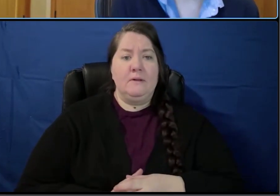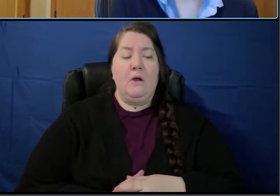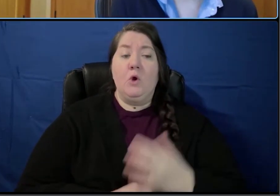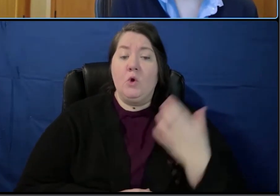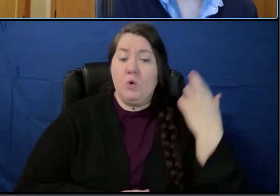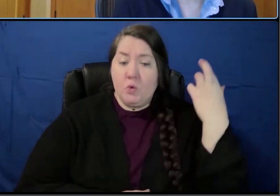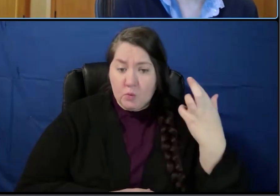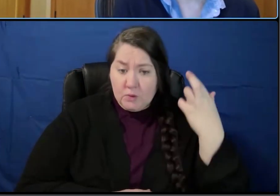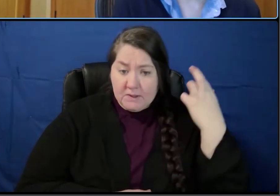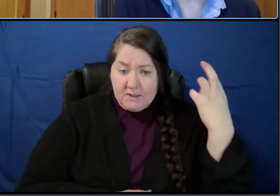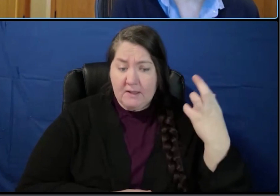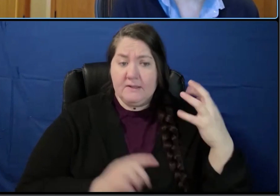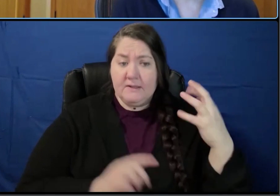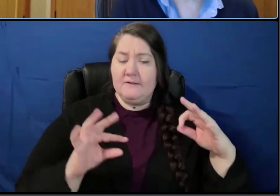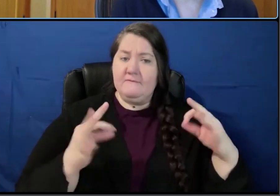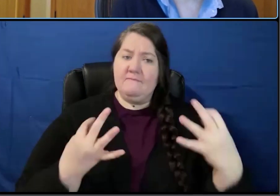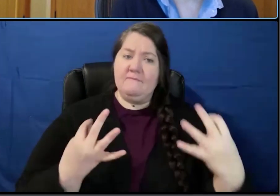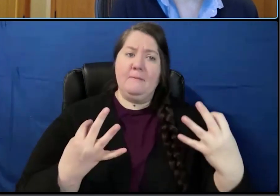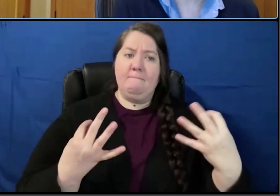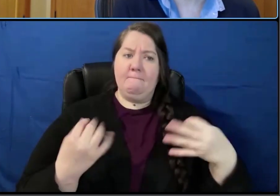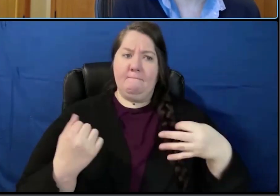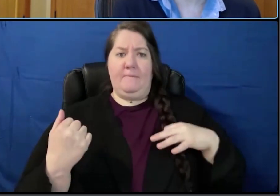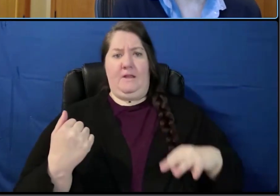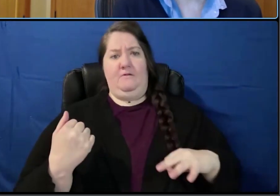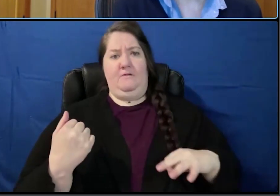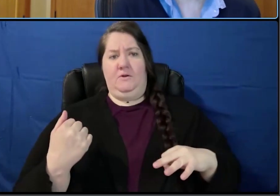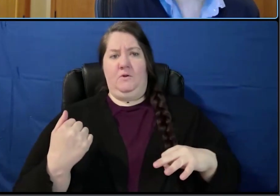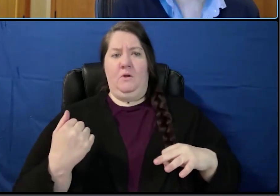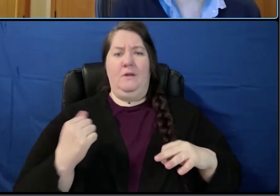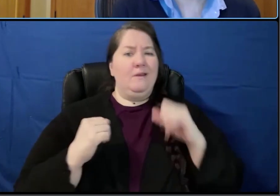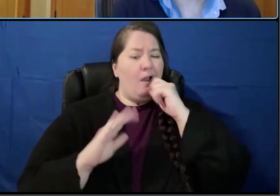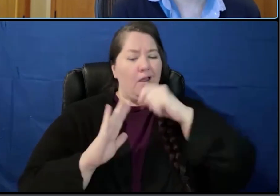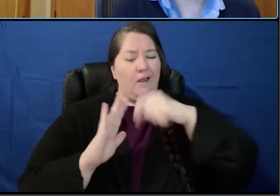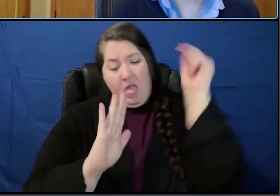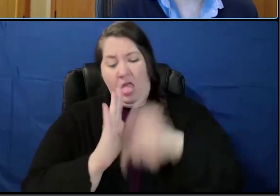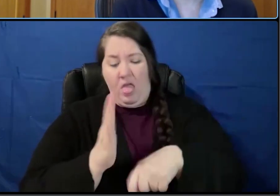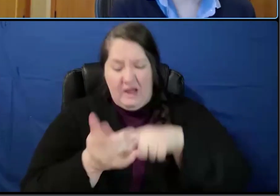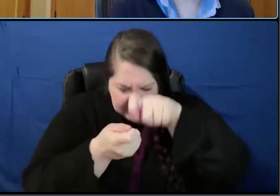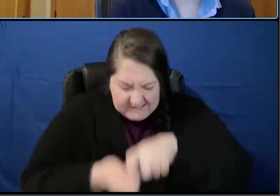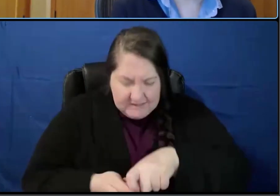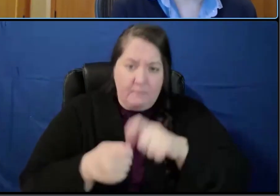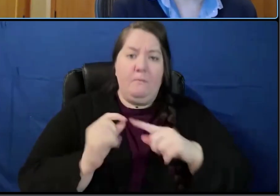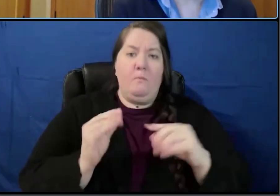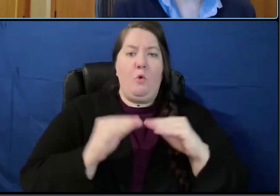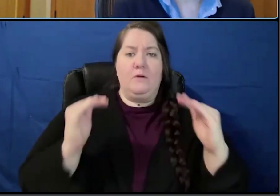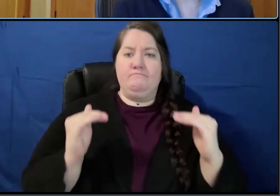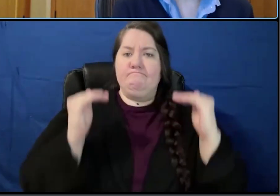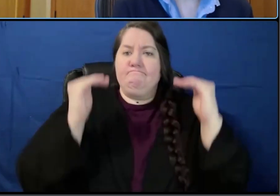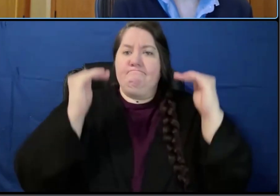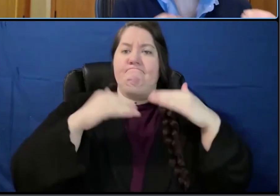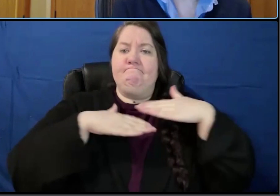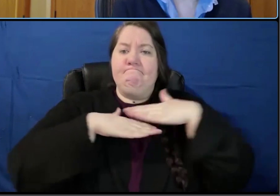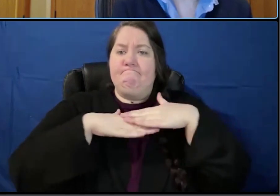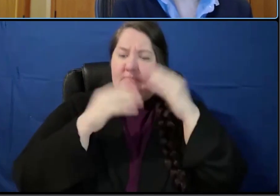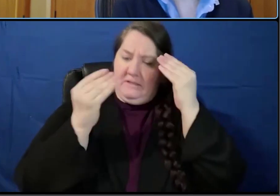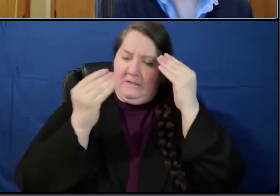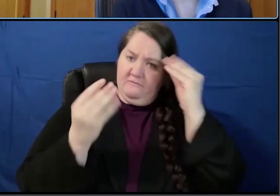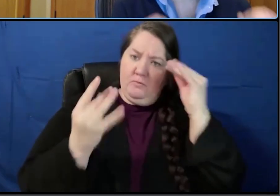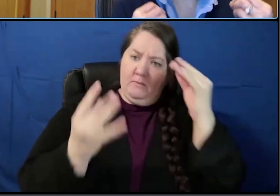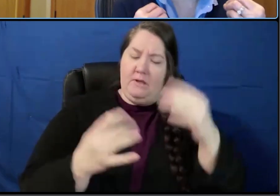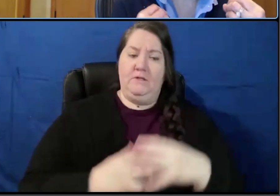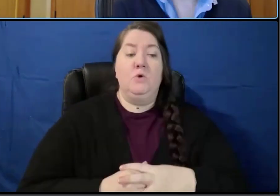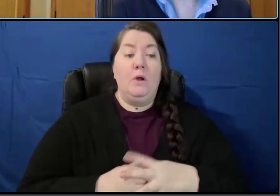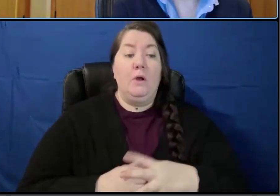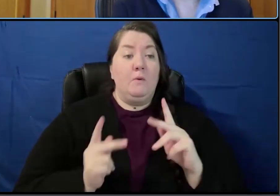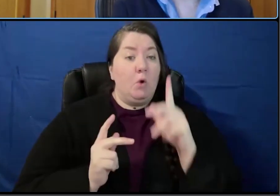that our families really benefit from high-level information. So we've invited people who've done the research,